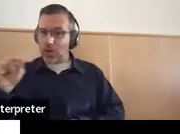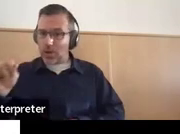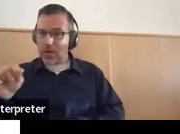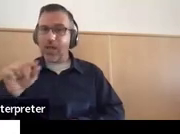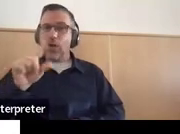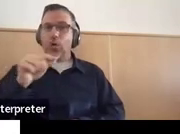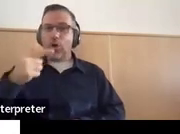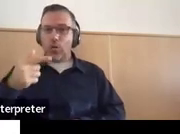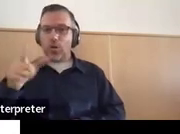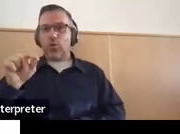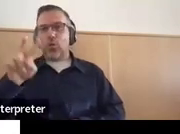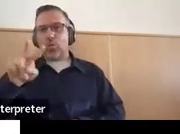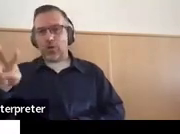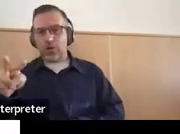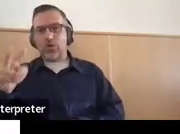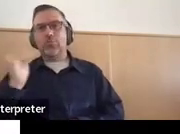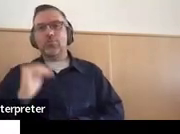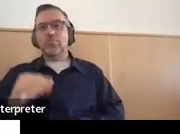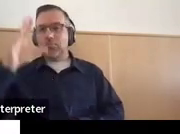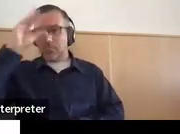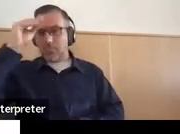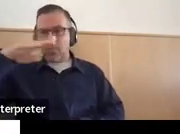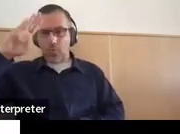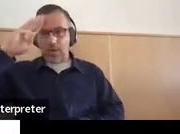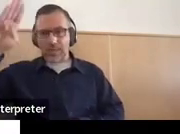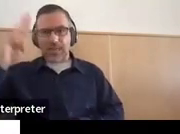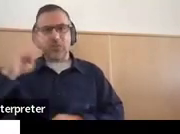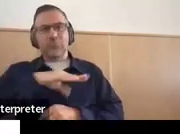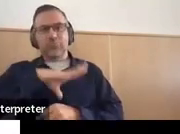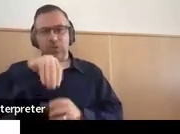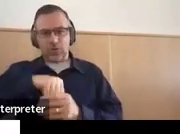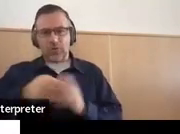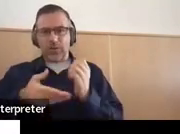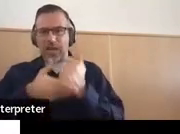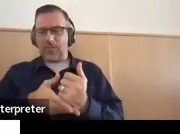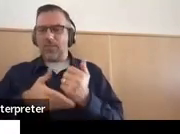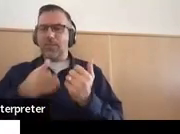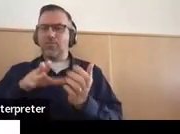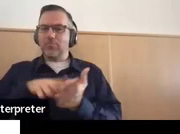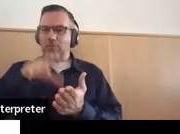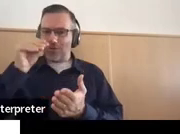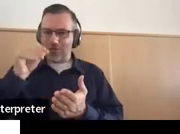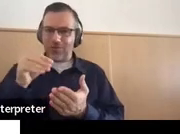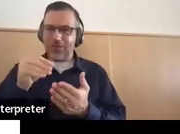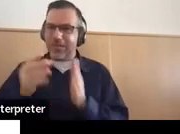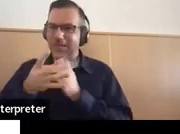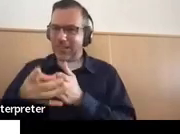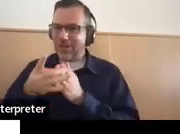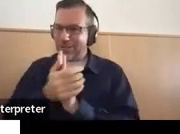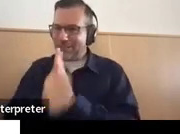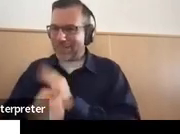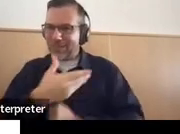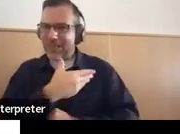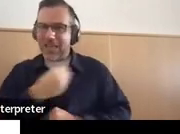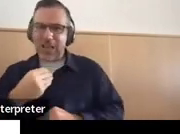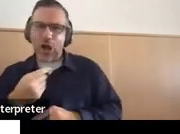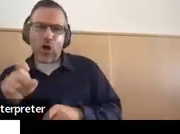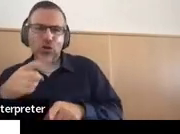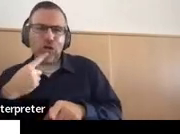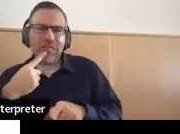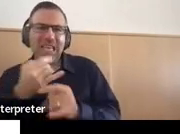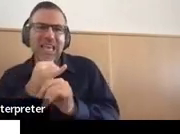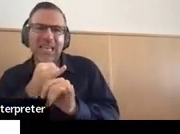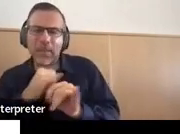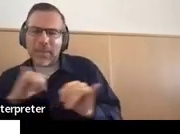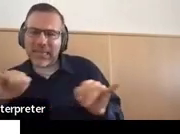Scouts, which is helping him develop leadership and independence, that should be independence, skills